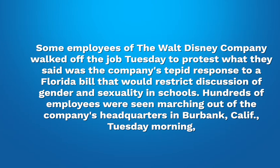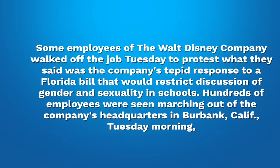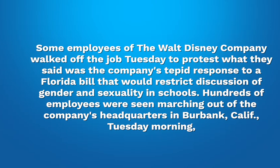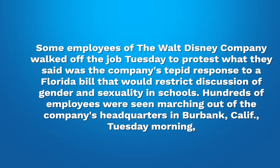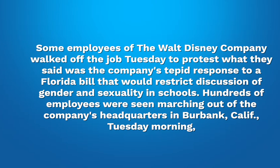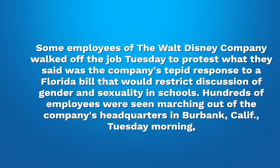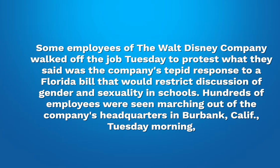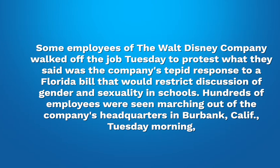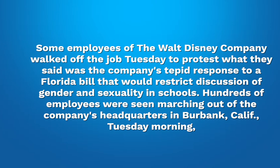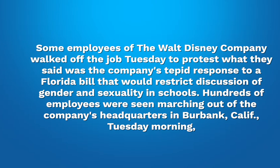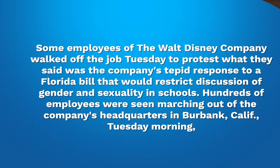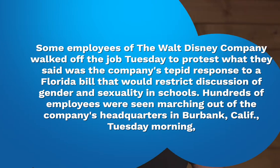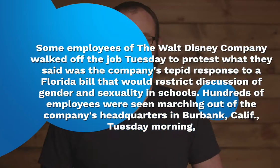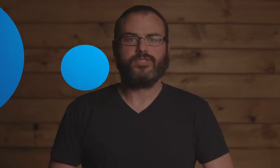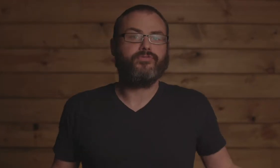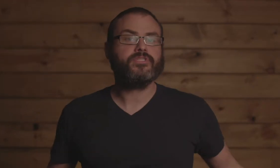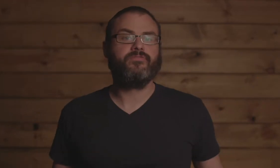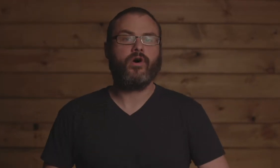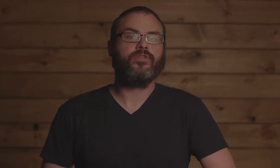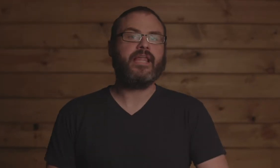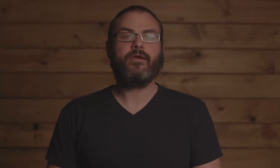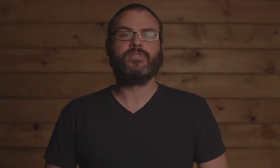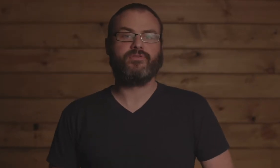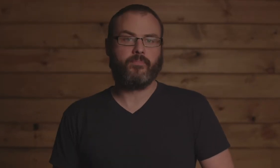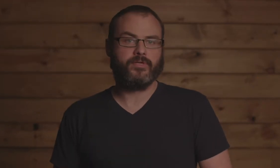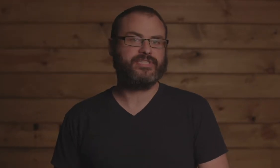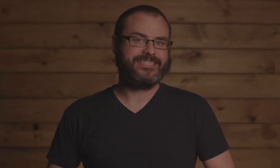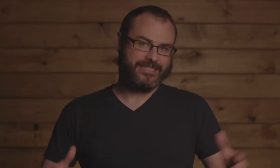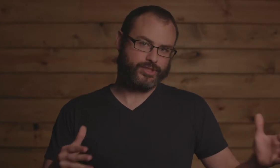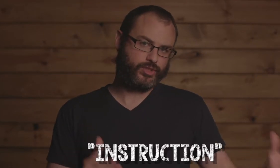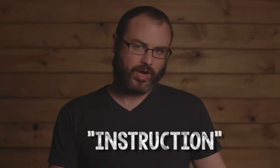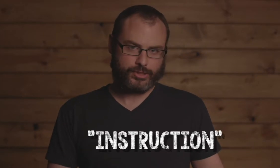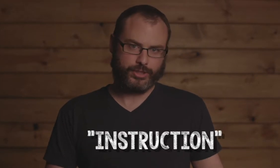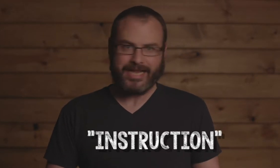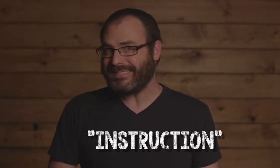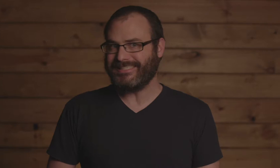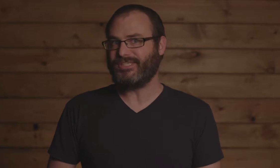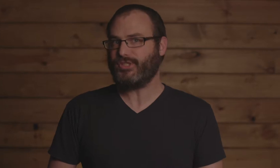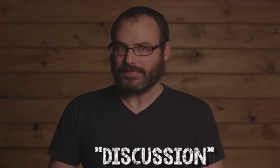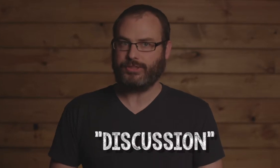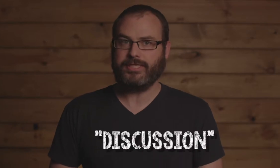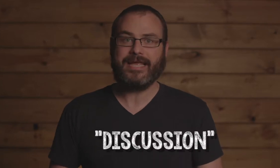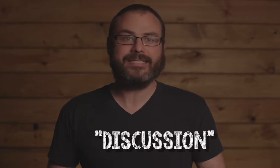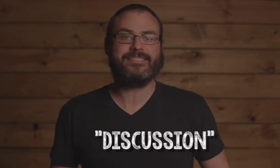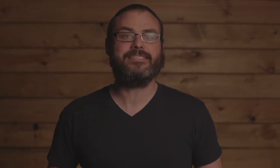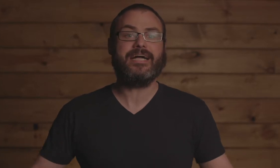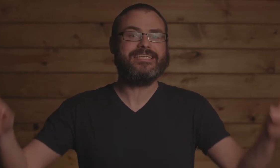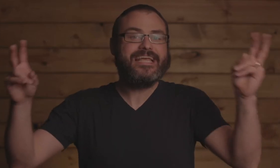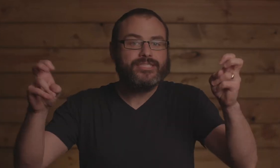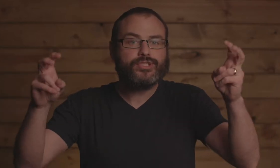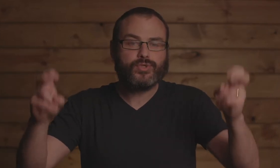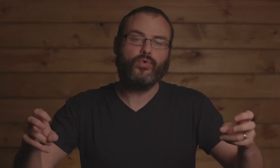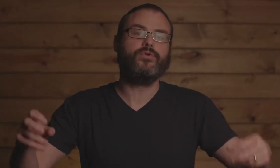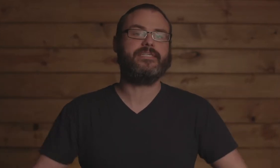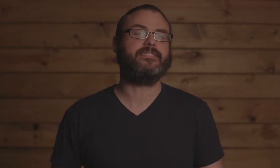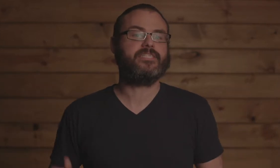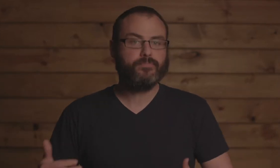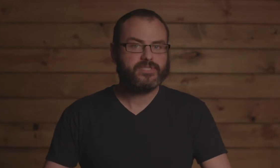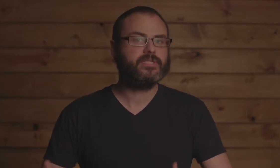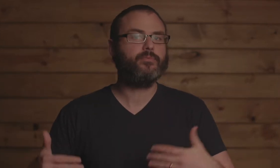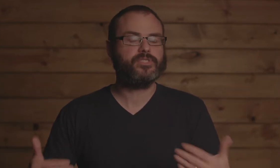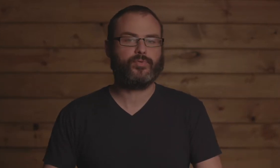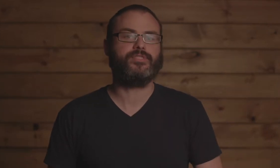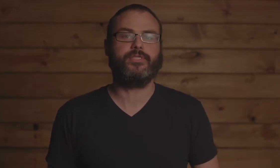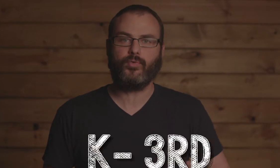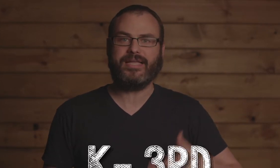Burbank, California, Tuesday morning. So, first of all, the language of the bill says instruction, not discussion, and it's not in schools. It's